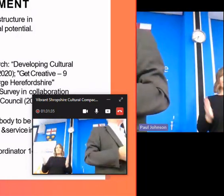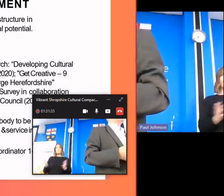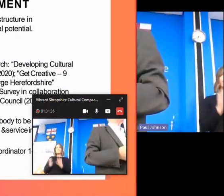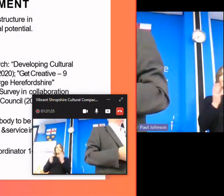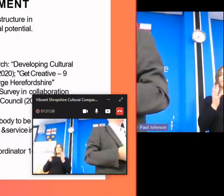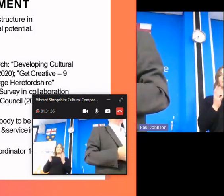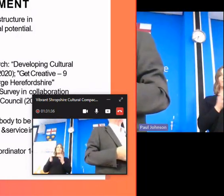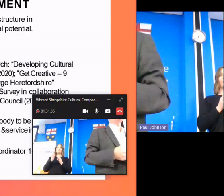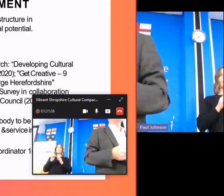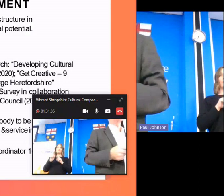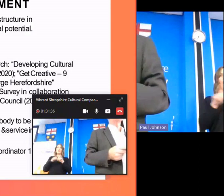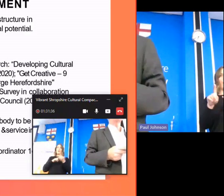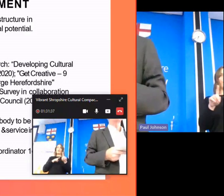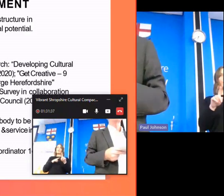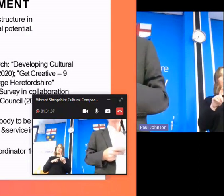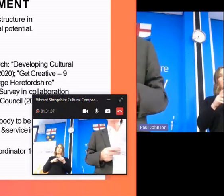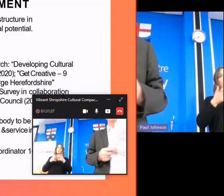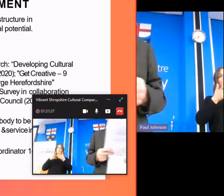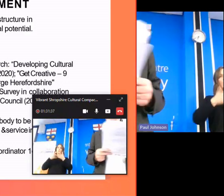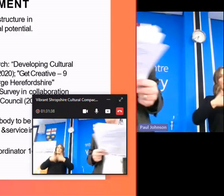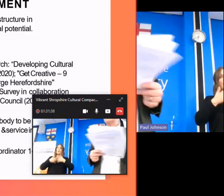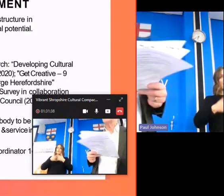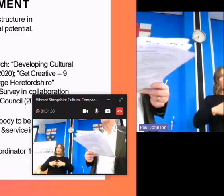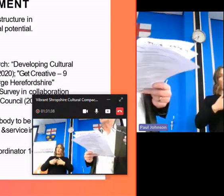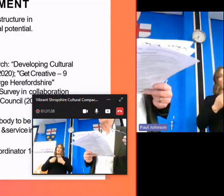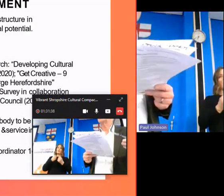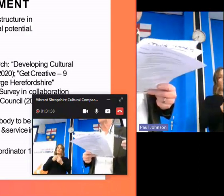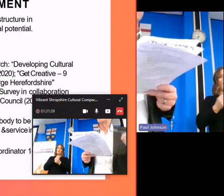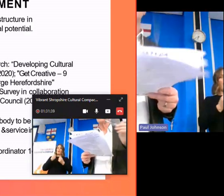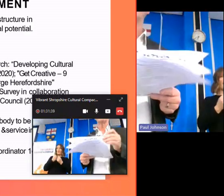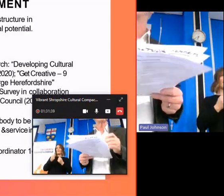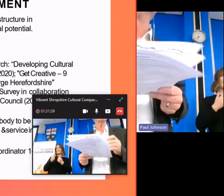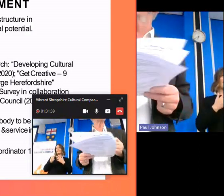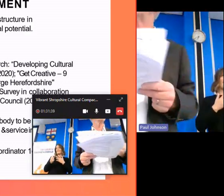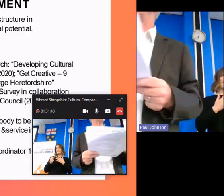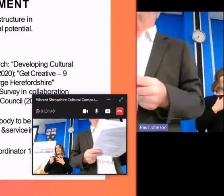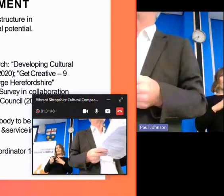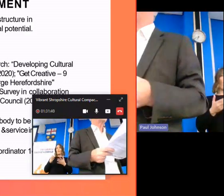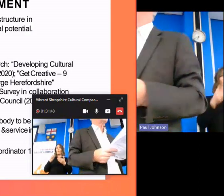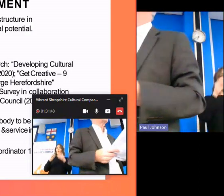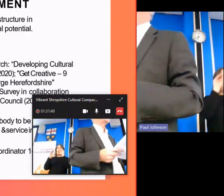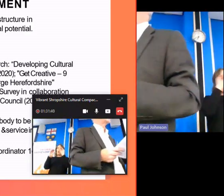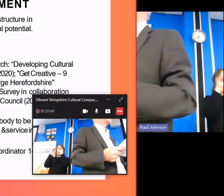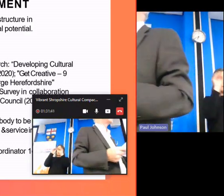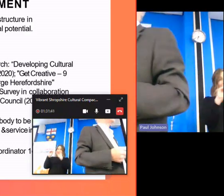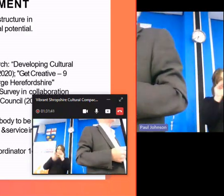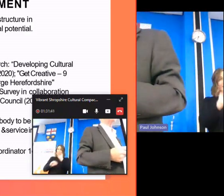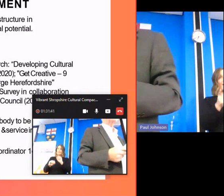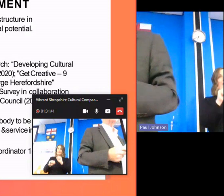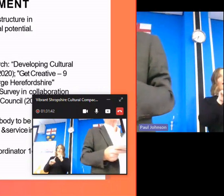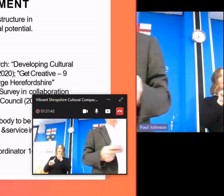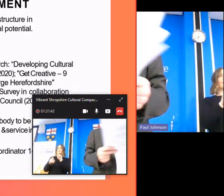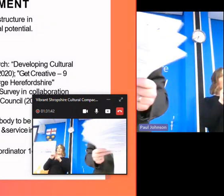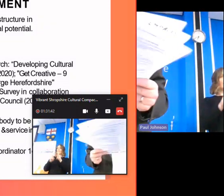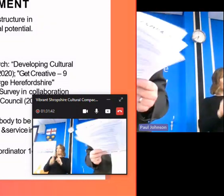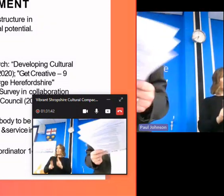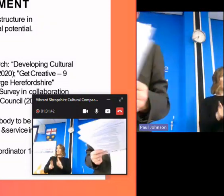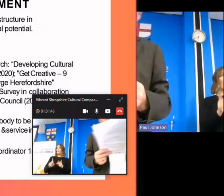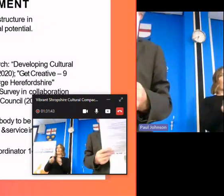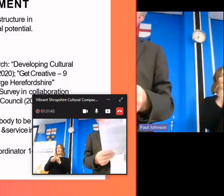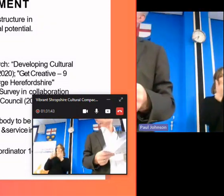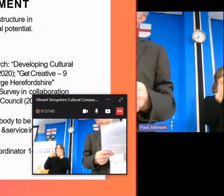get to grips with the with the capacity required that's both content and editorial as well as some tech